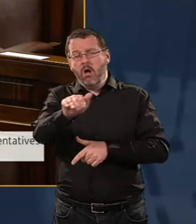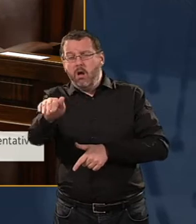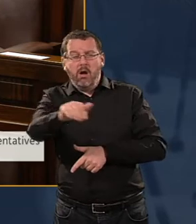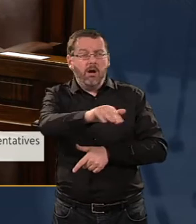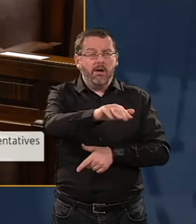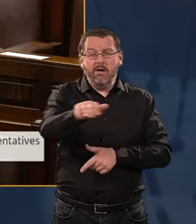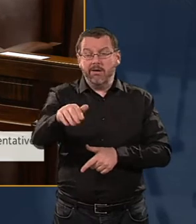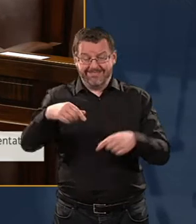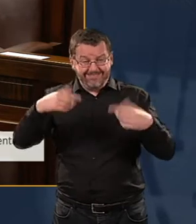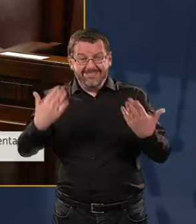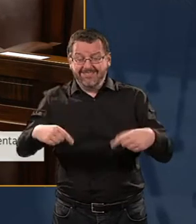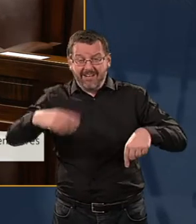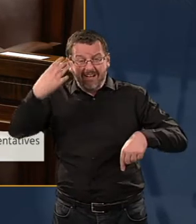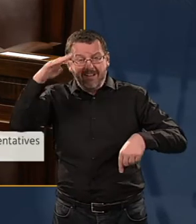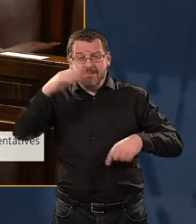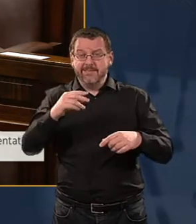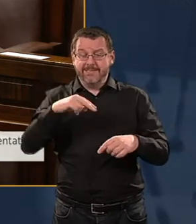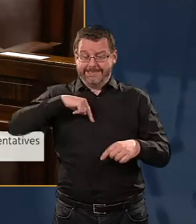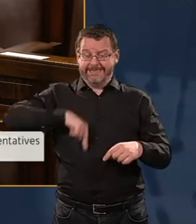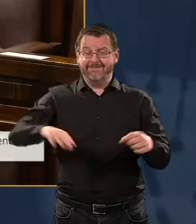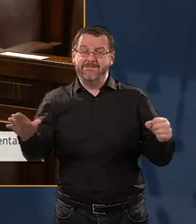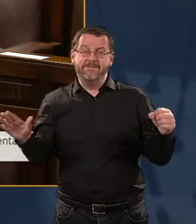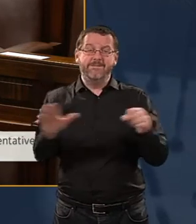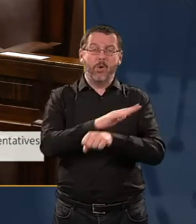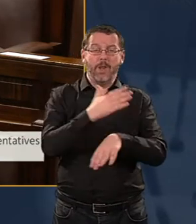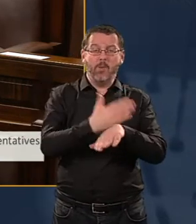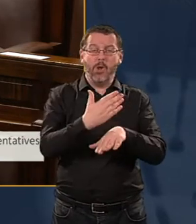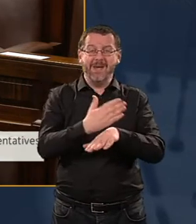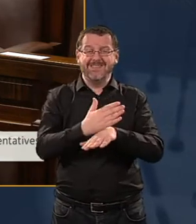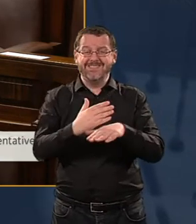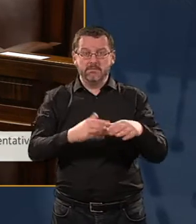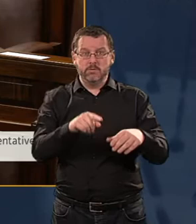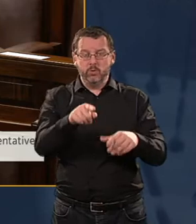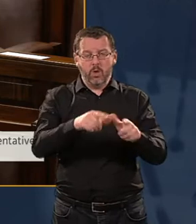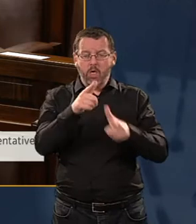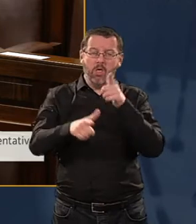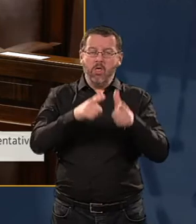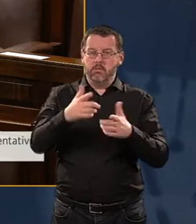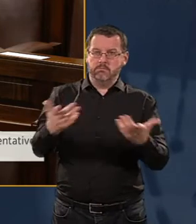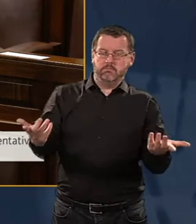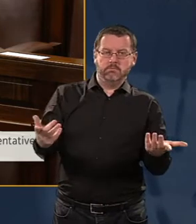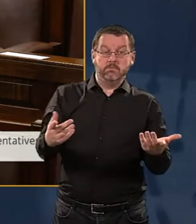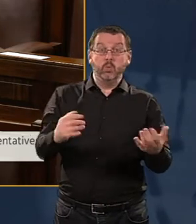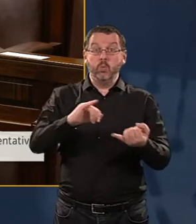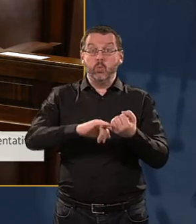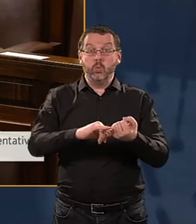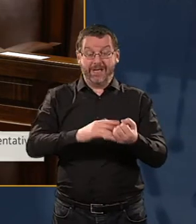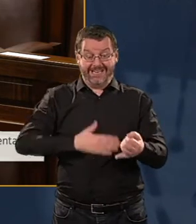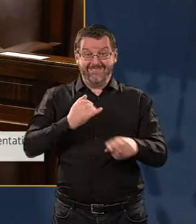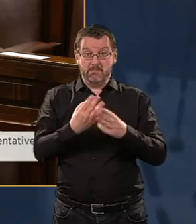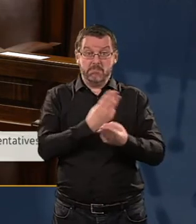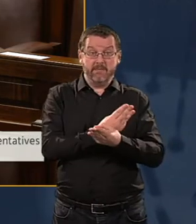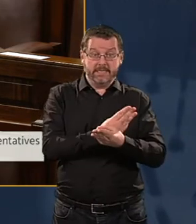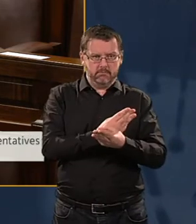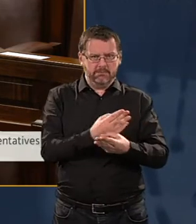have nearly full employment. Indeed, a huge cohort of those living in poverty are working, the working